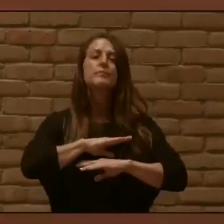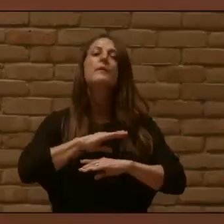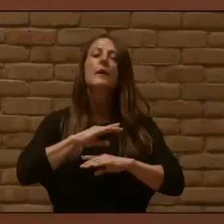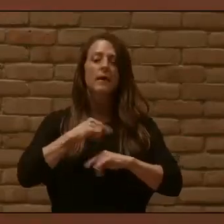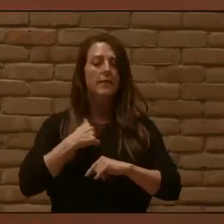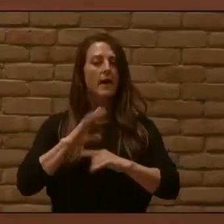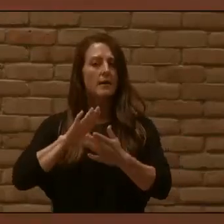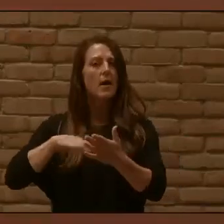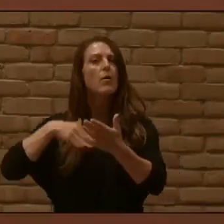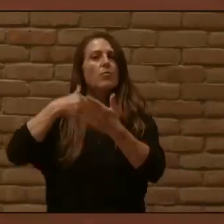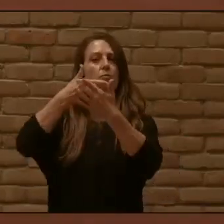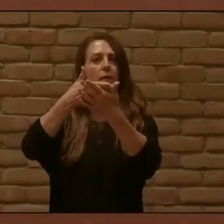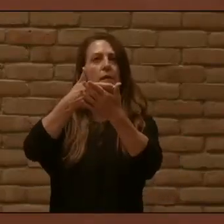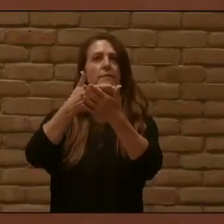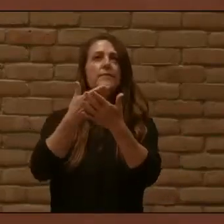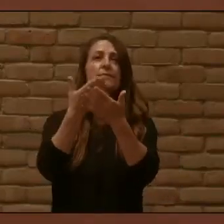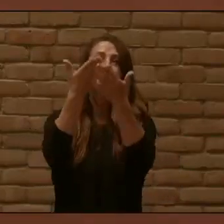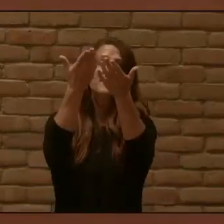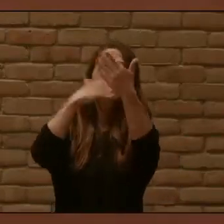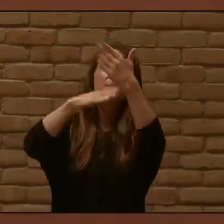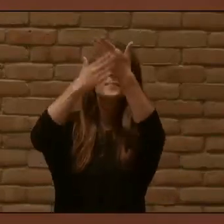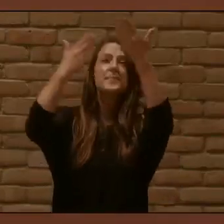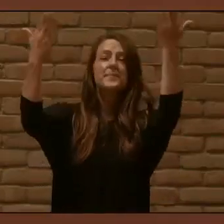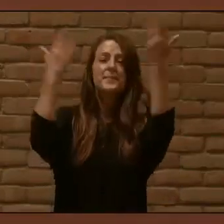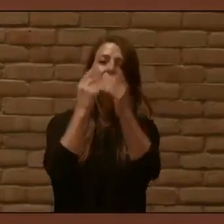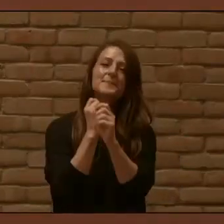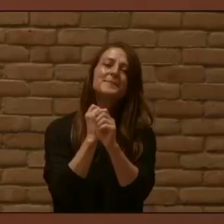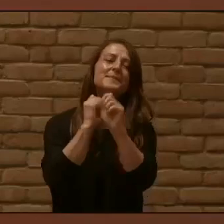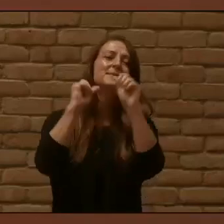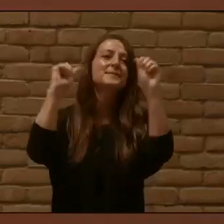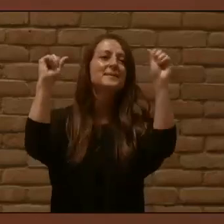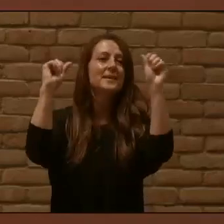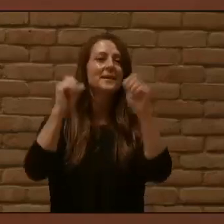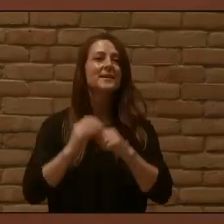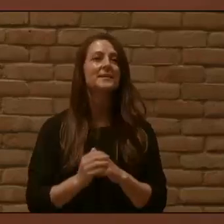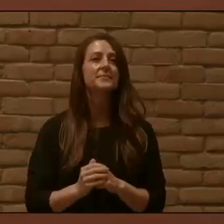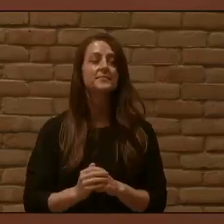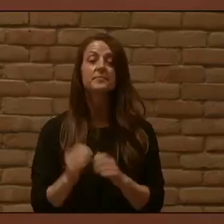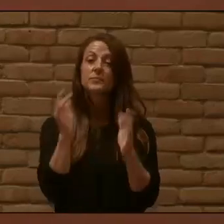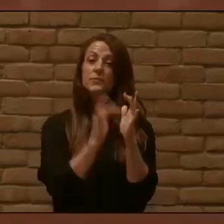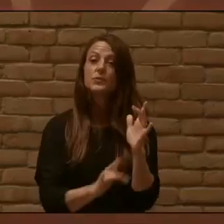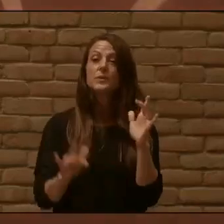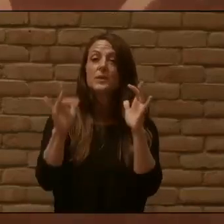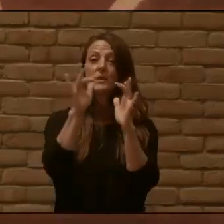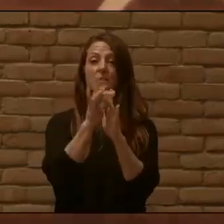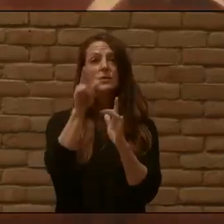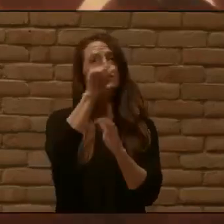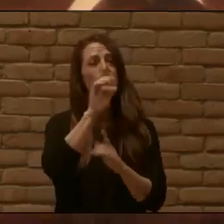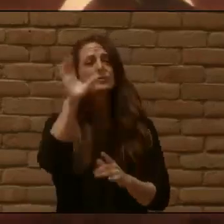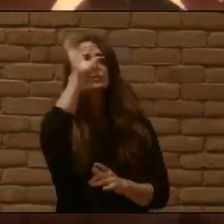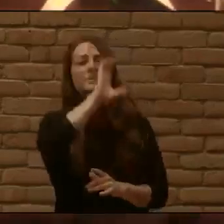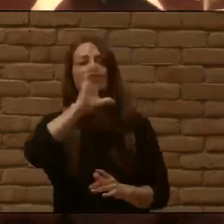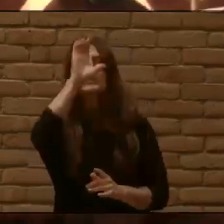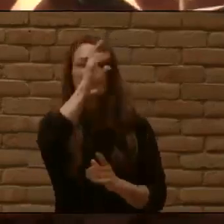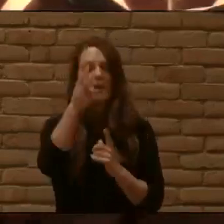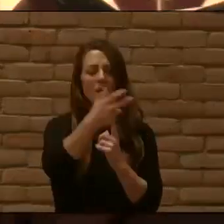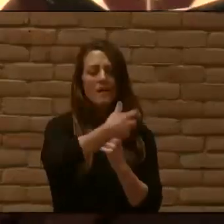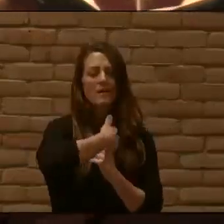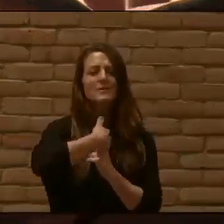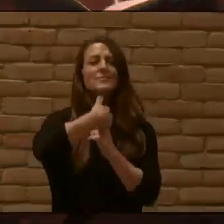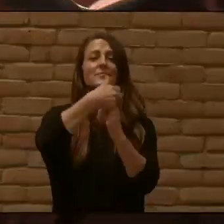arrive at home Jesus taught me when a